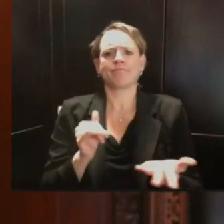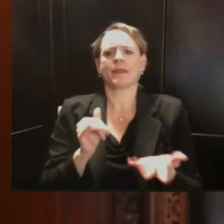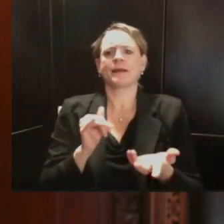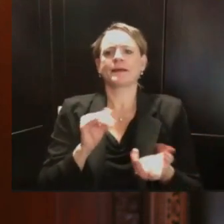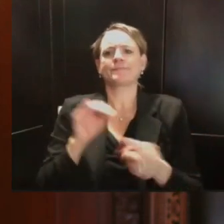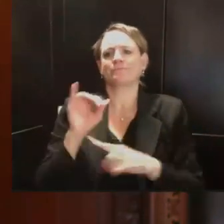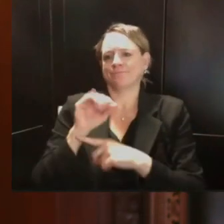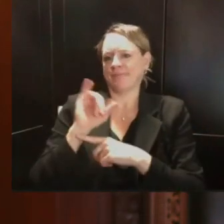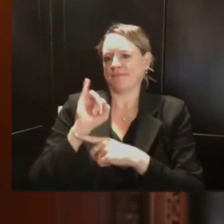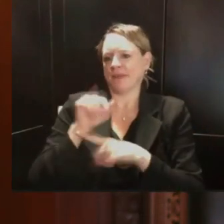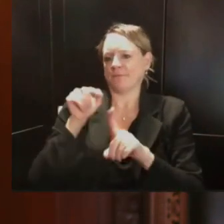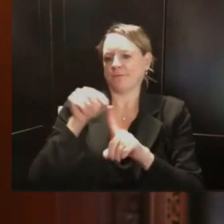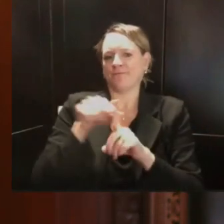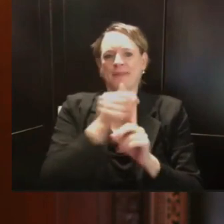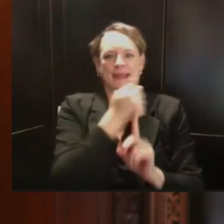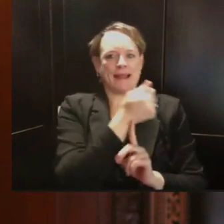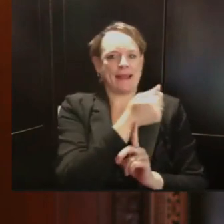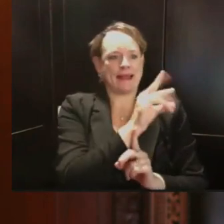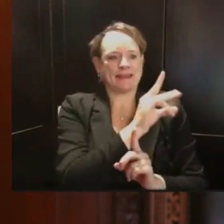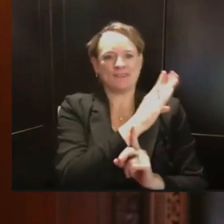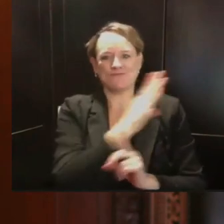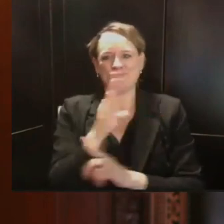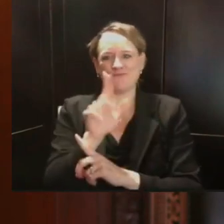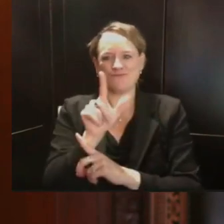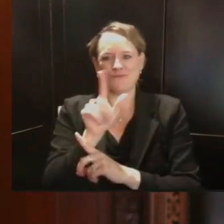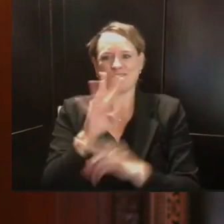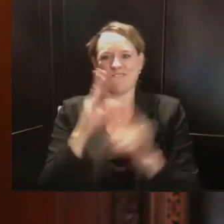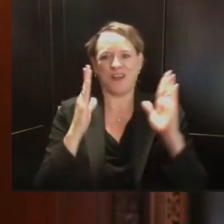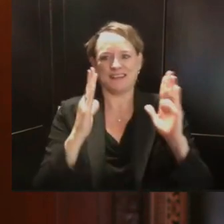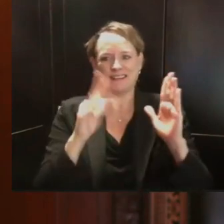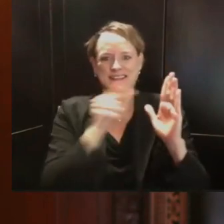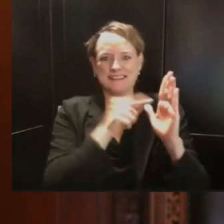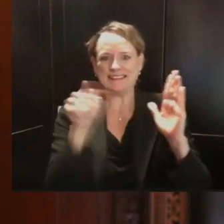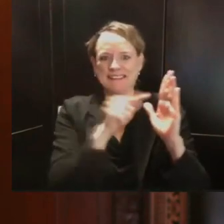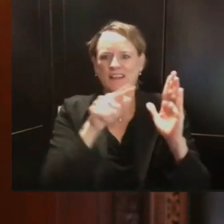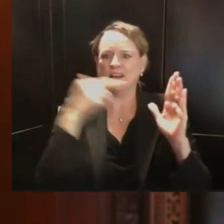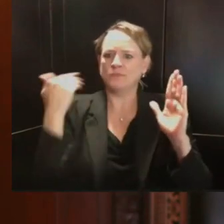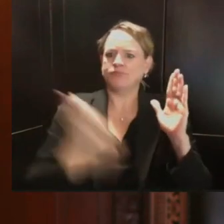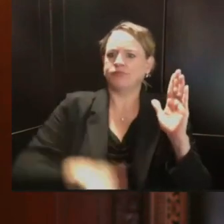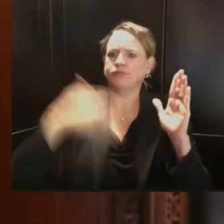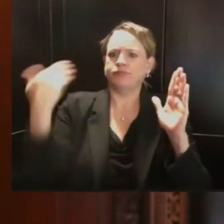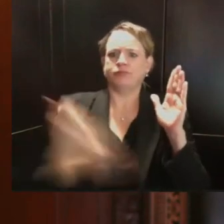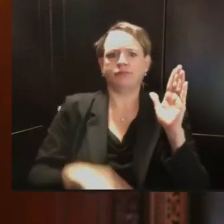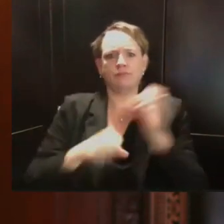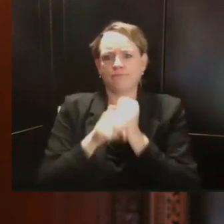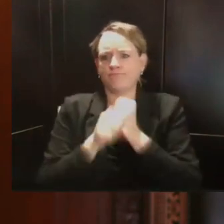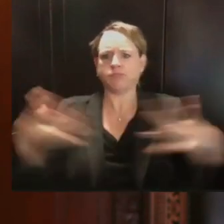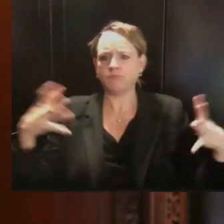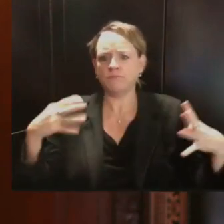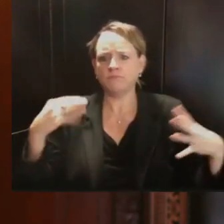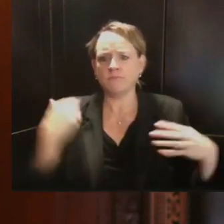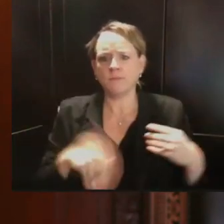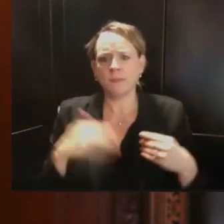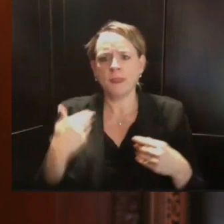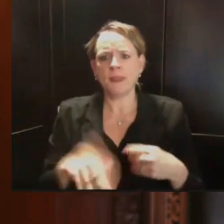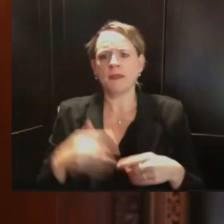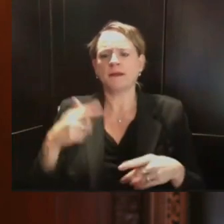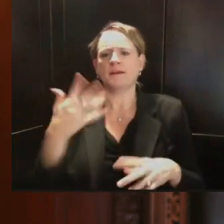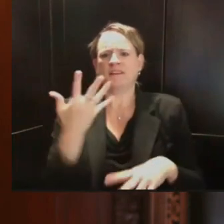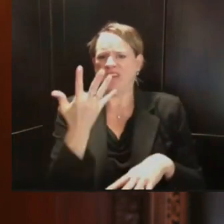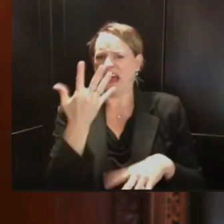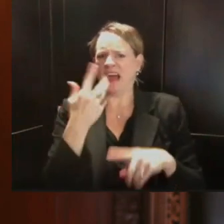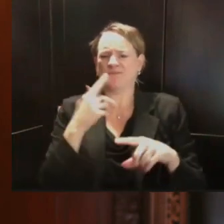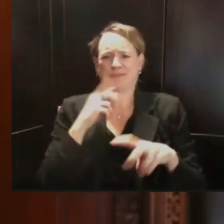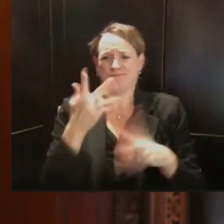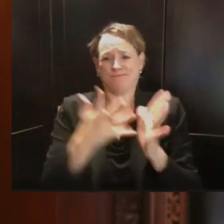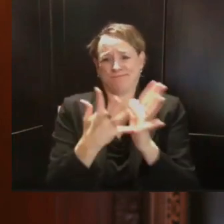-year-olds, who have a case rate of five times higher than any other group. And this has become especially concerning in our campus